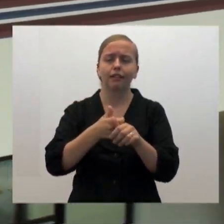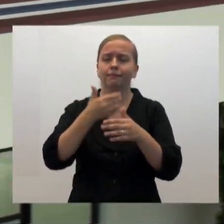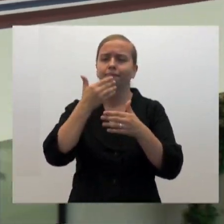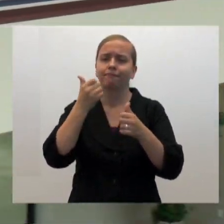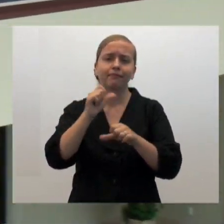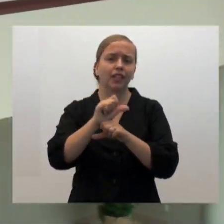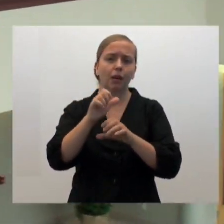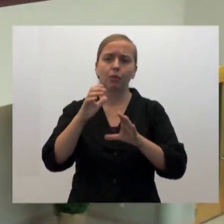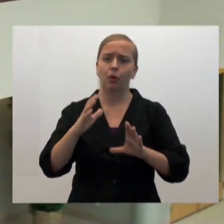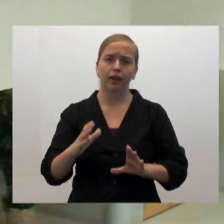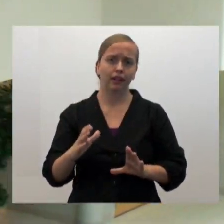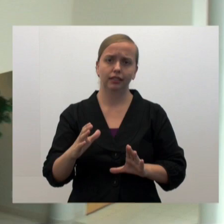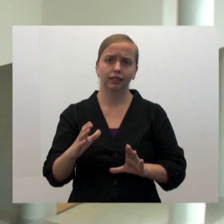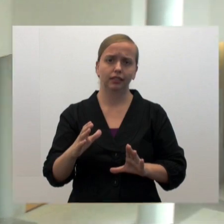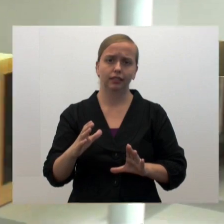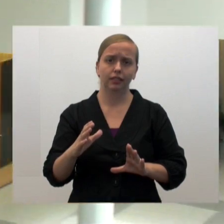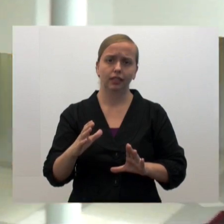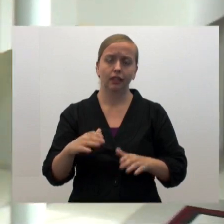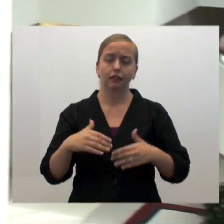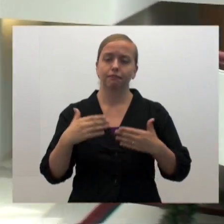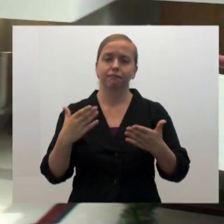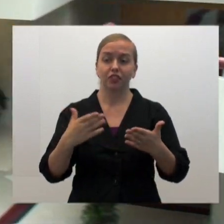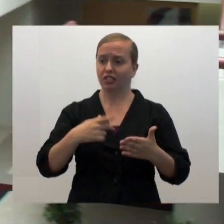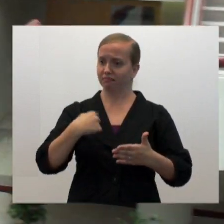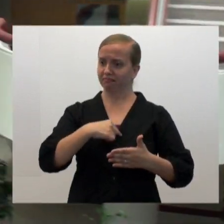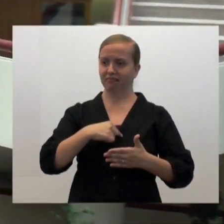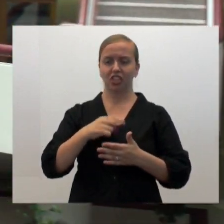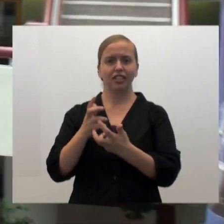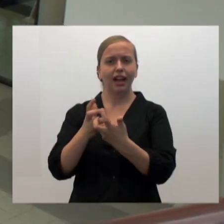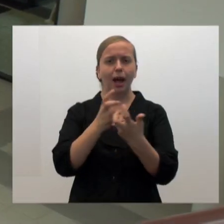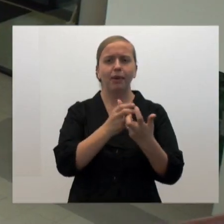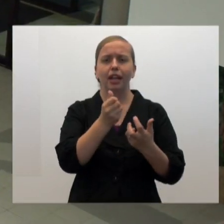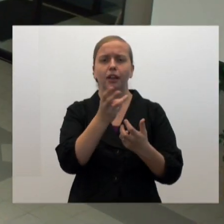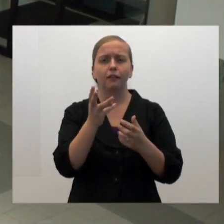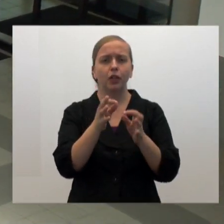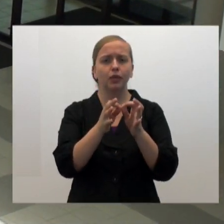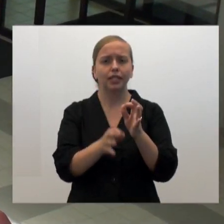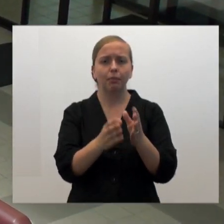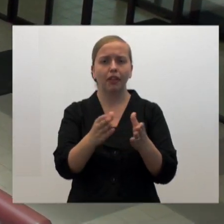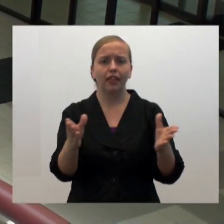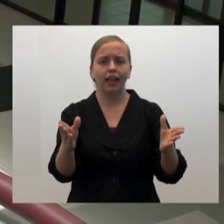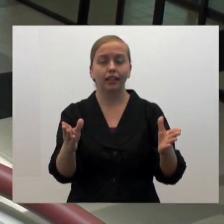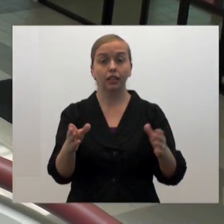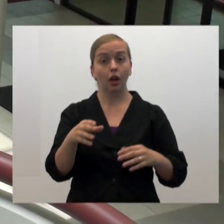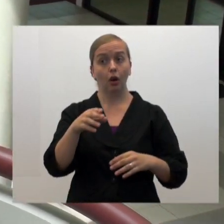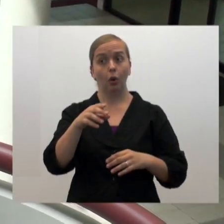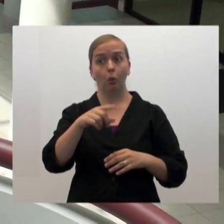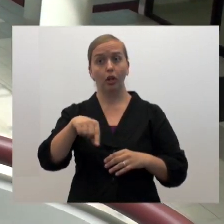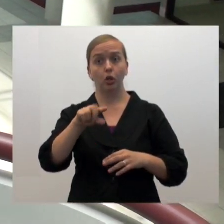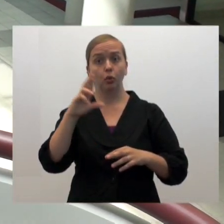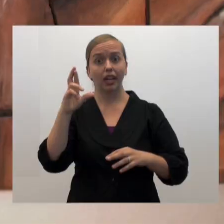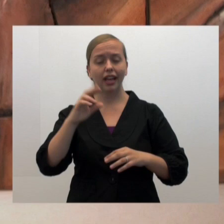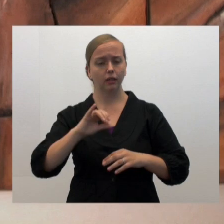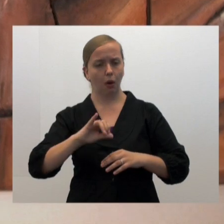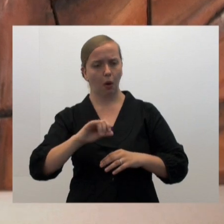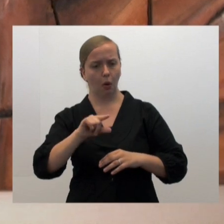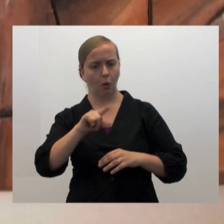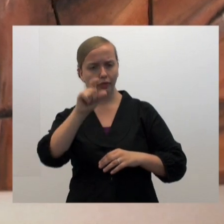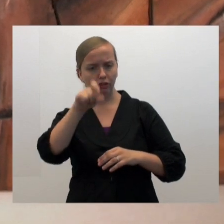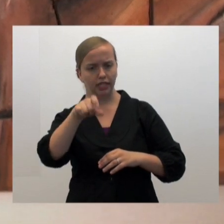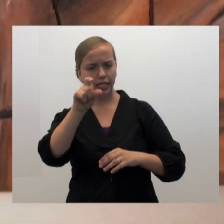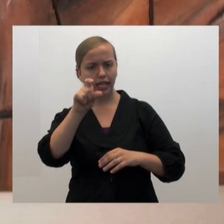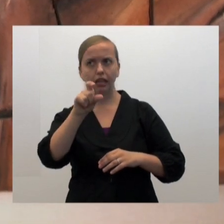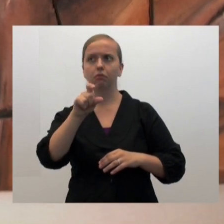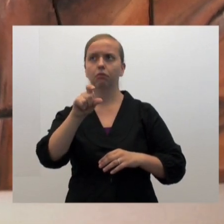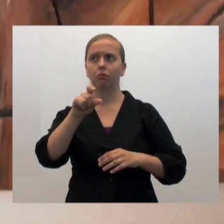loyal, most productive employees that you can imagine just by accommodating a few simple things. I think when you realize that there's a